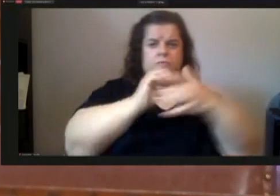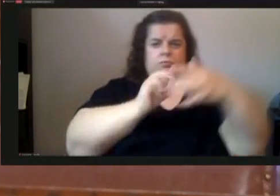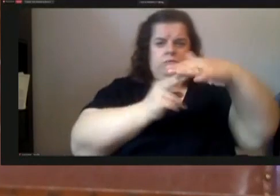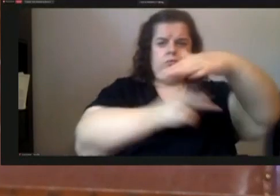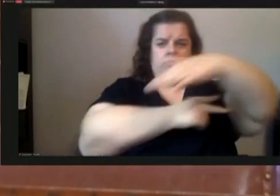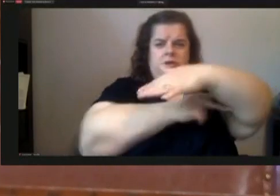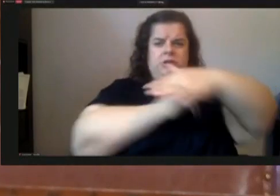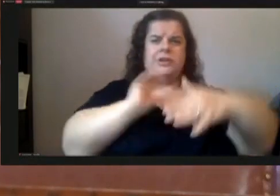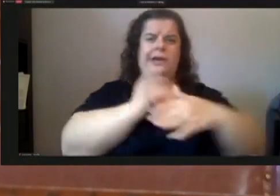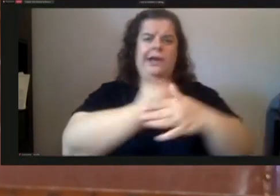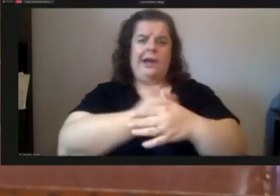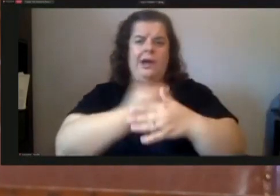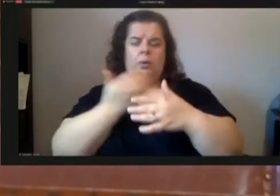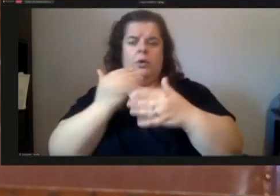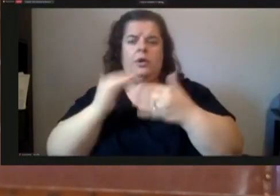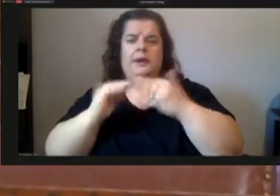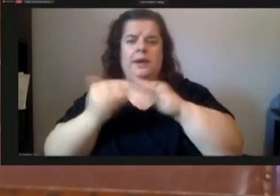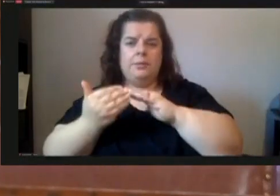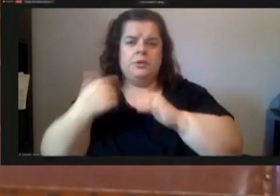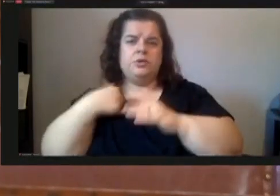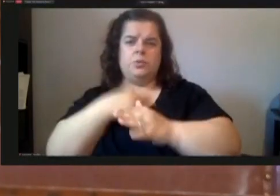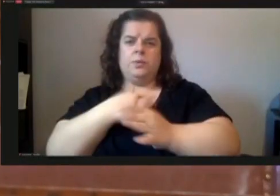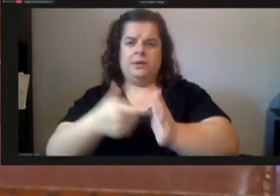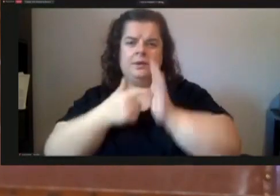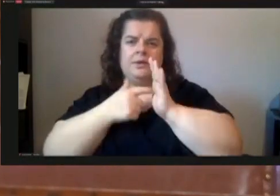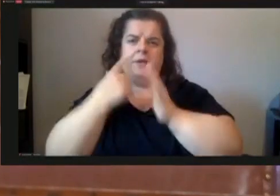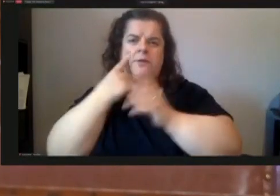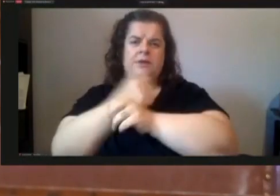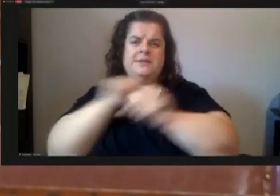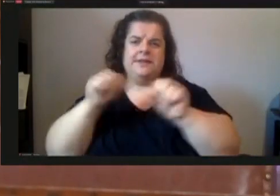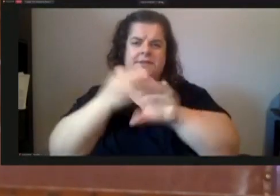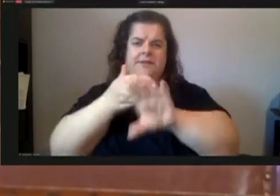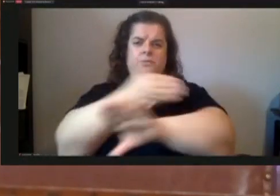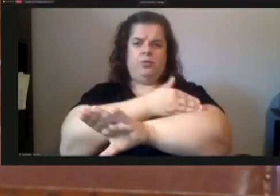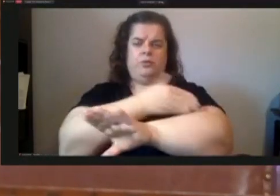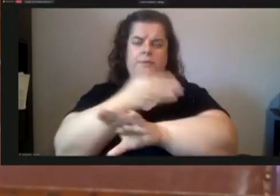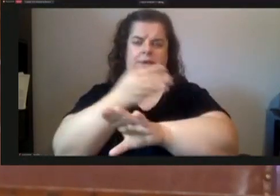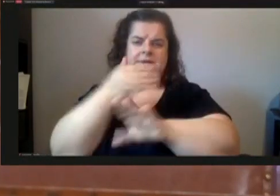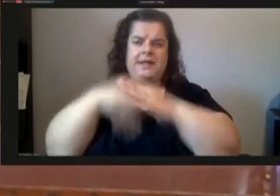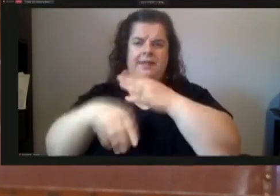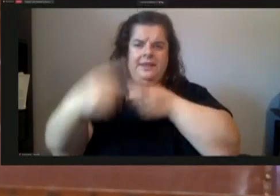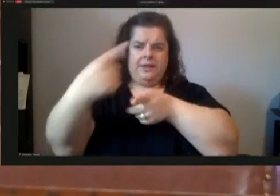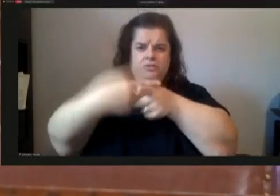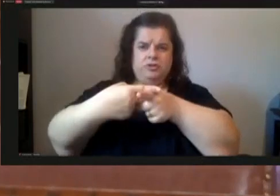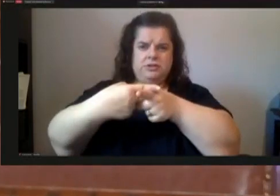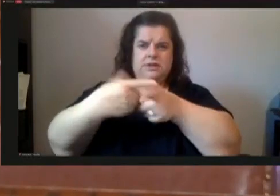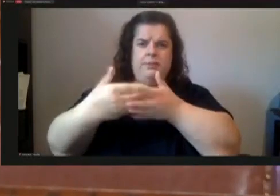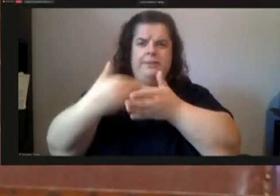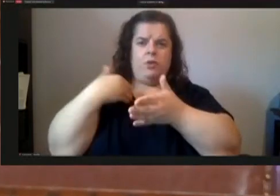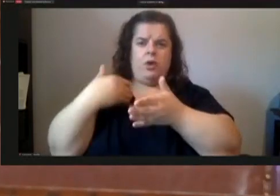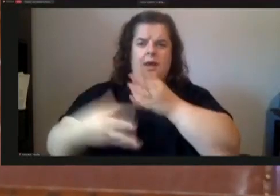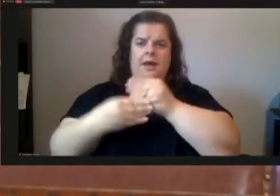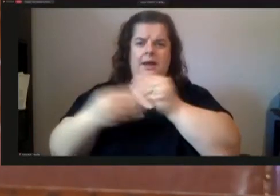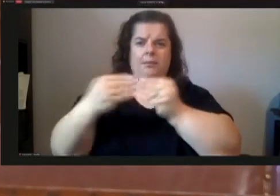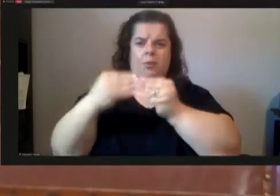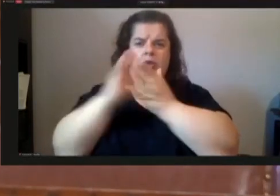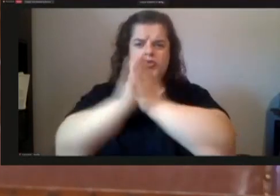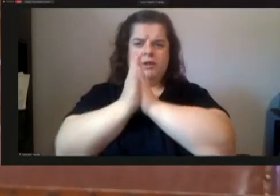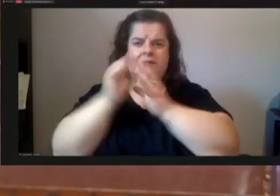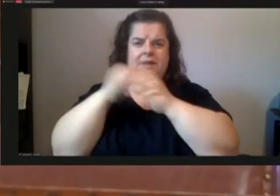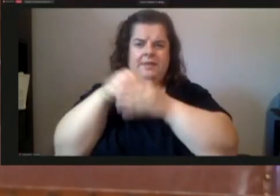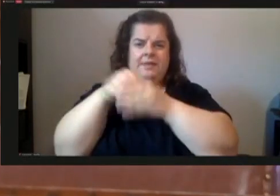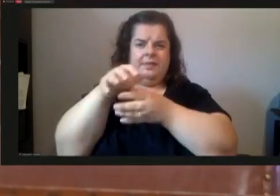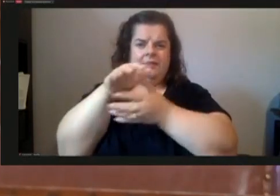that improvements to safety of all of these intersections be made before adding more layers of traffic to the mix our petition